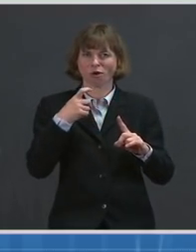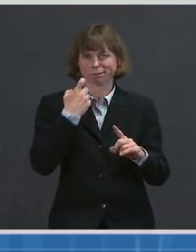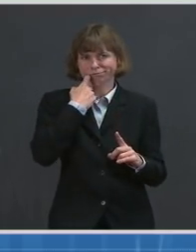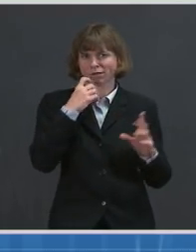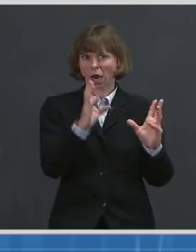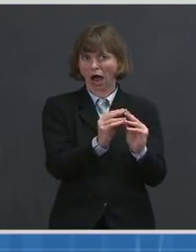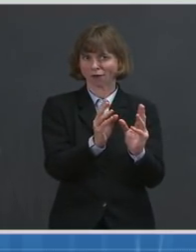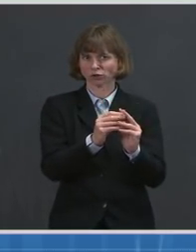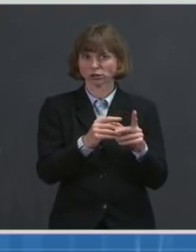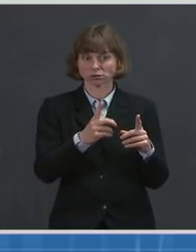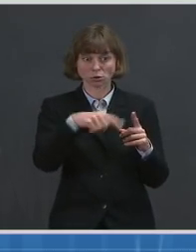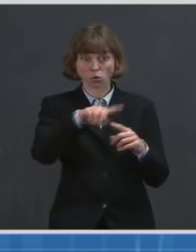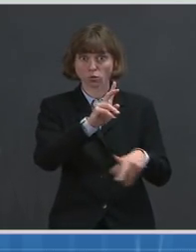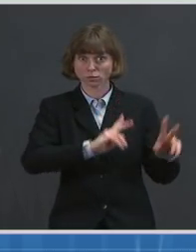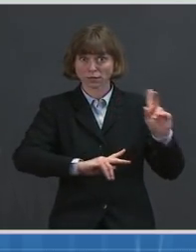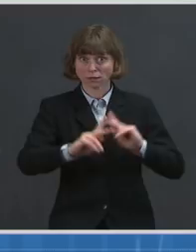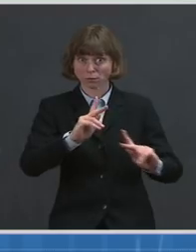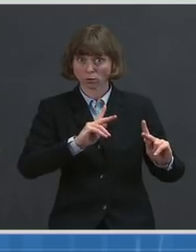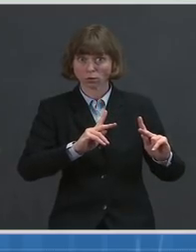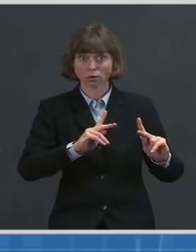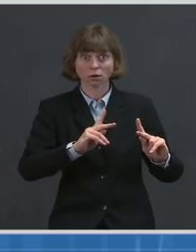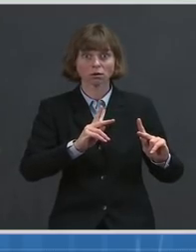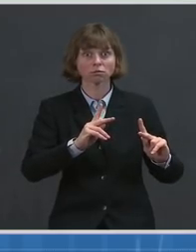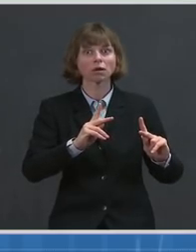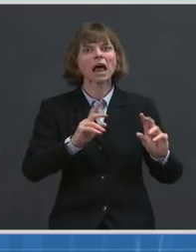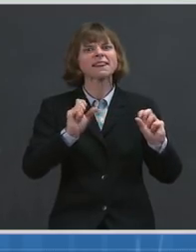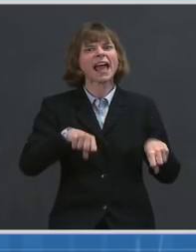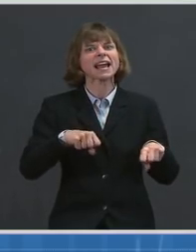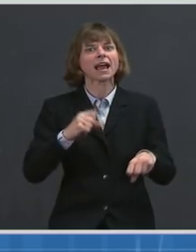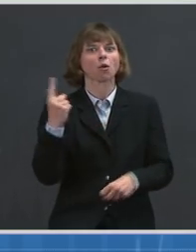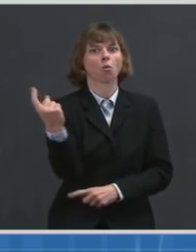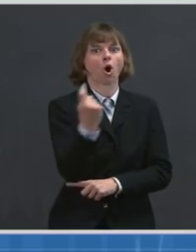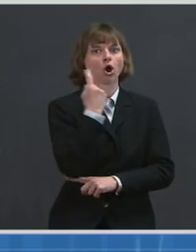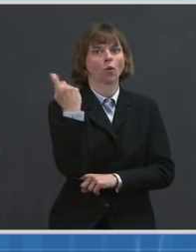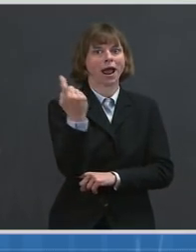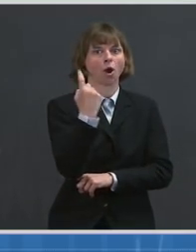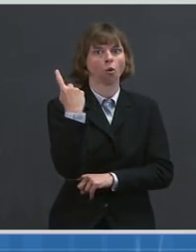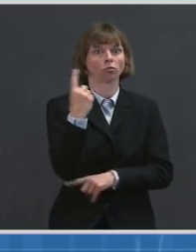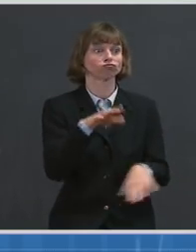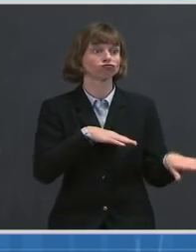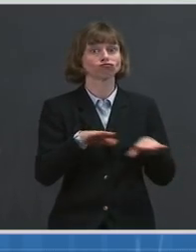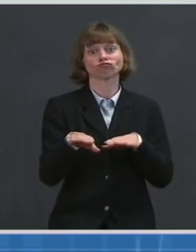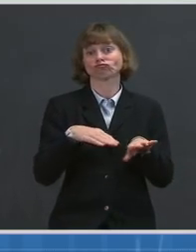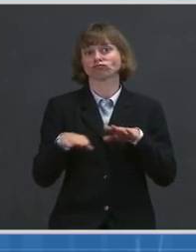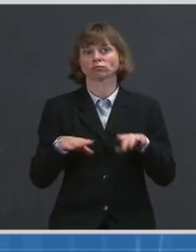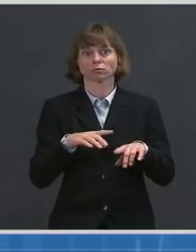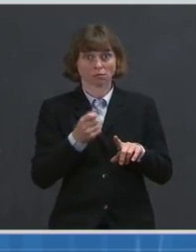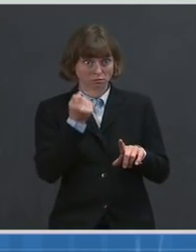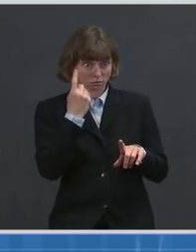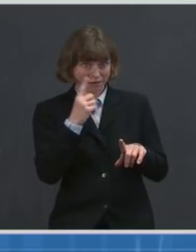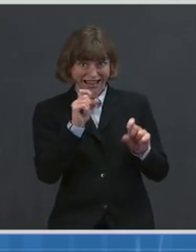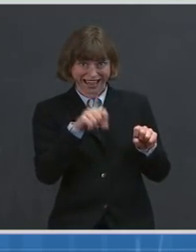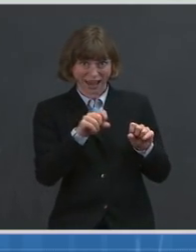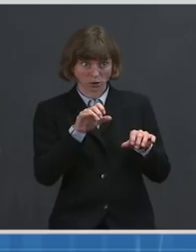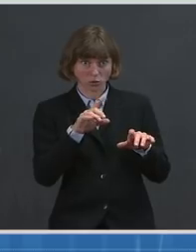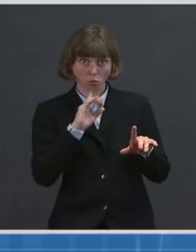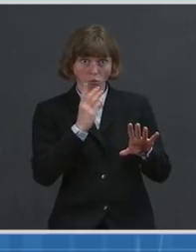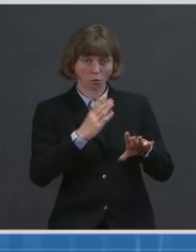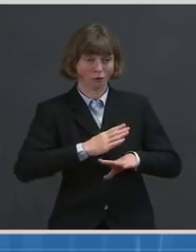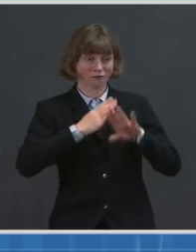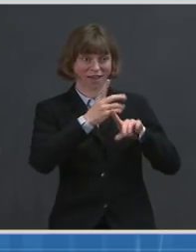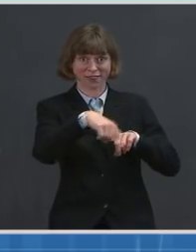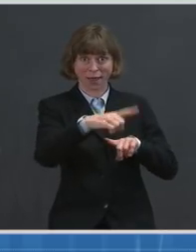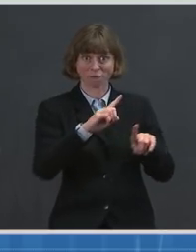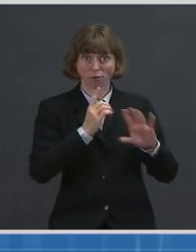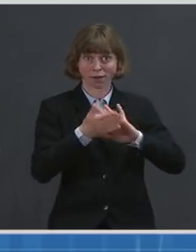individuals who were ambulatory with the question being asked, can we keep them out of the hospital? It